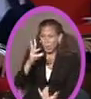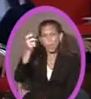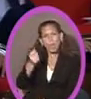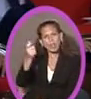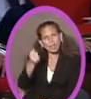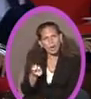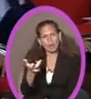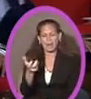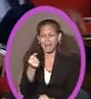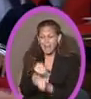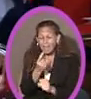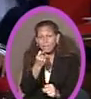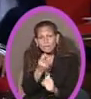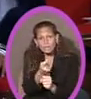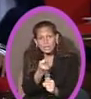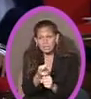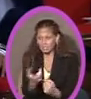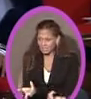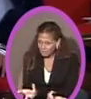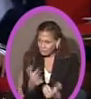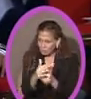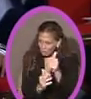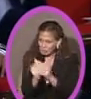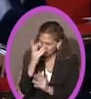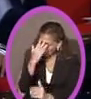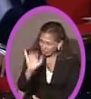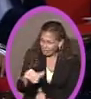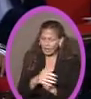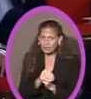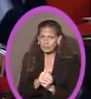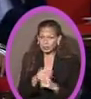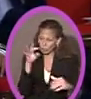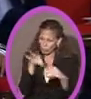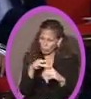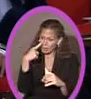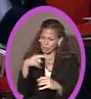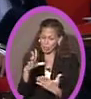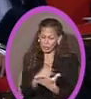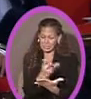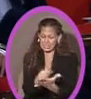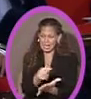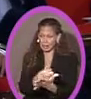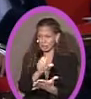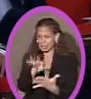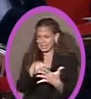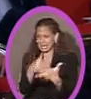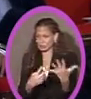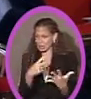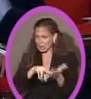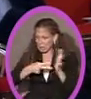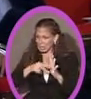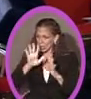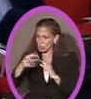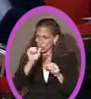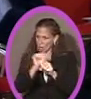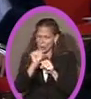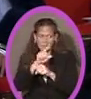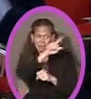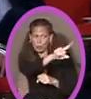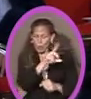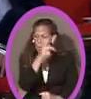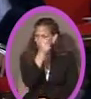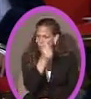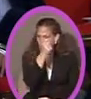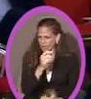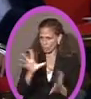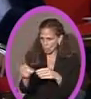year, are you comfortable knowing that you have voted for a salary schedule that sends your employees to the welfare